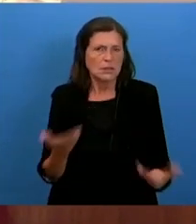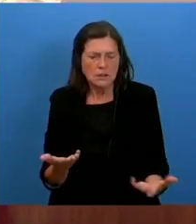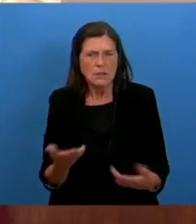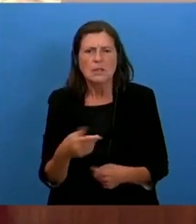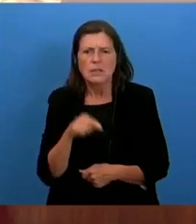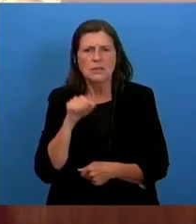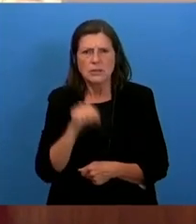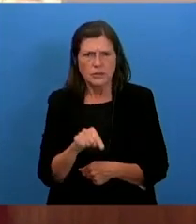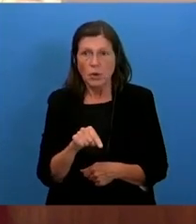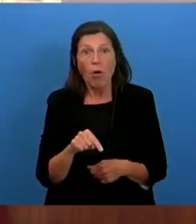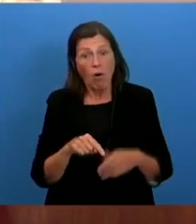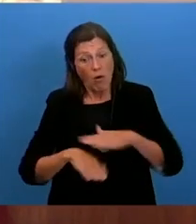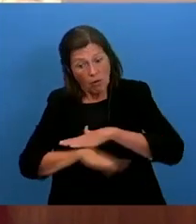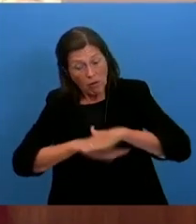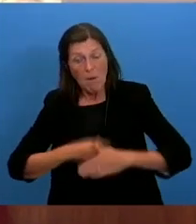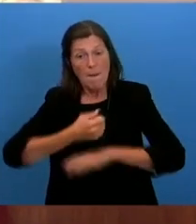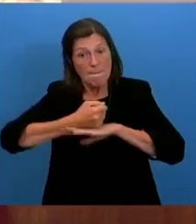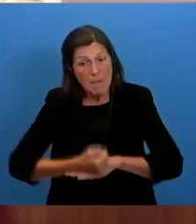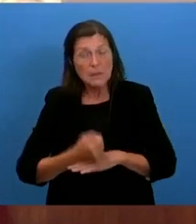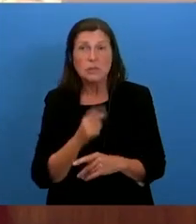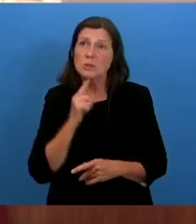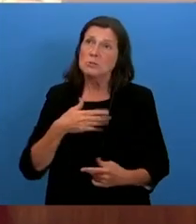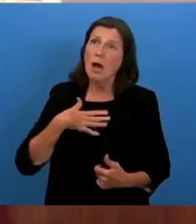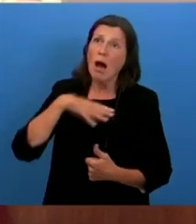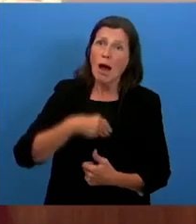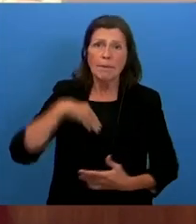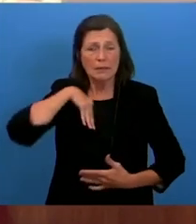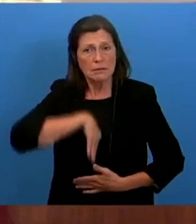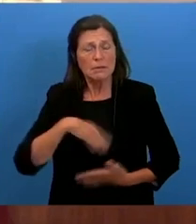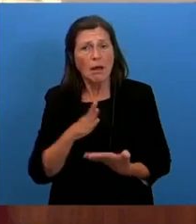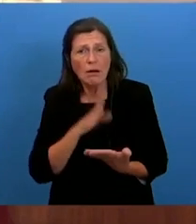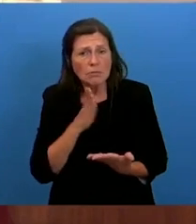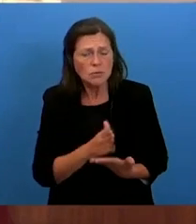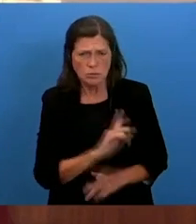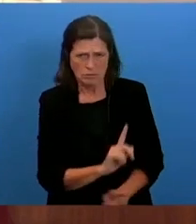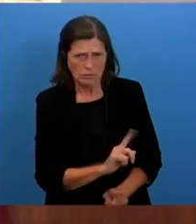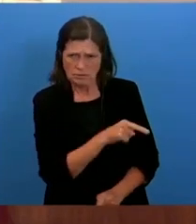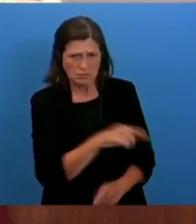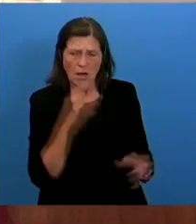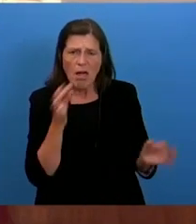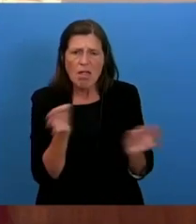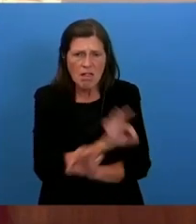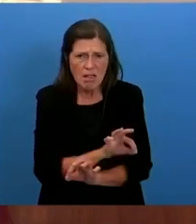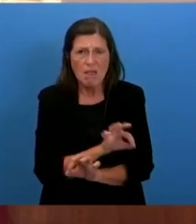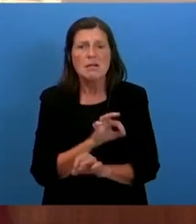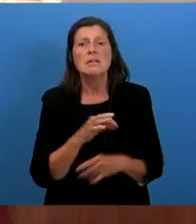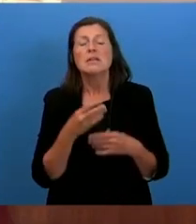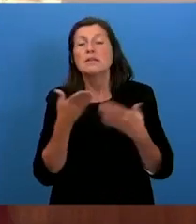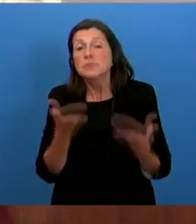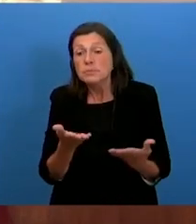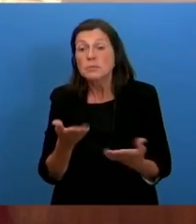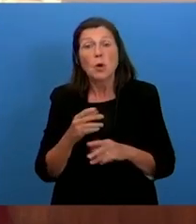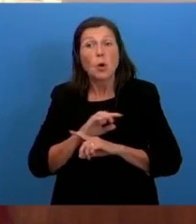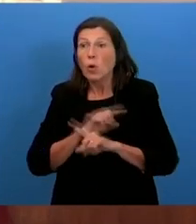no grounds whatsoever. I would like to underline that Karabakh is an internationally recognized sovereign territory of Azerbaijan, and the use of non